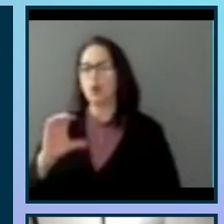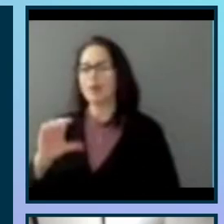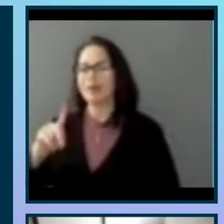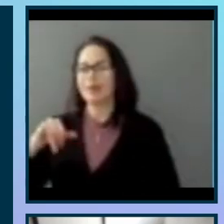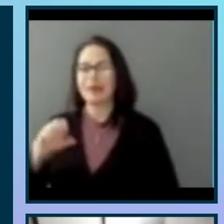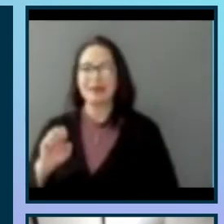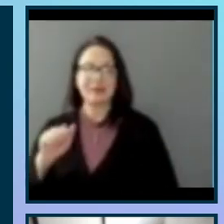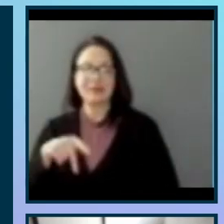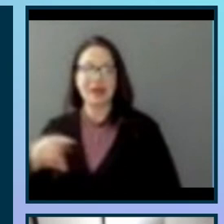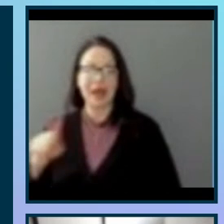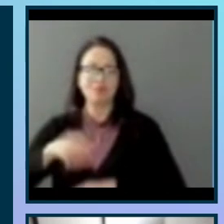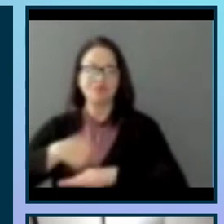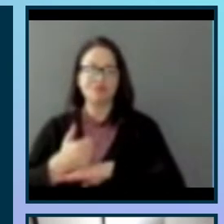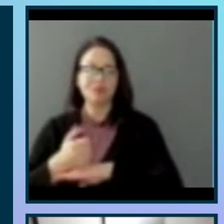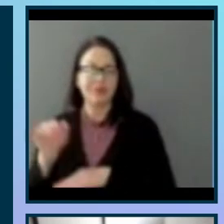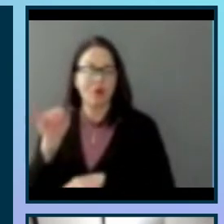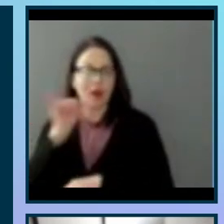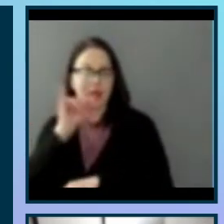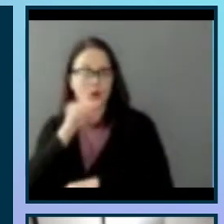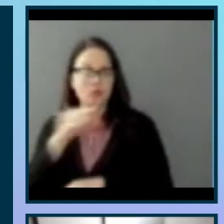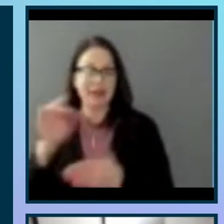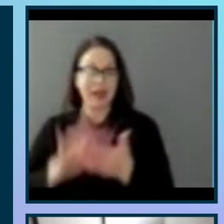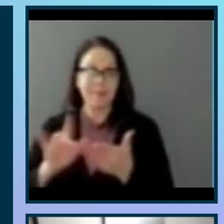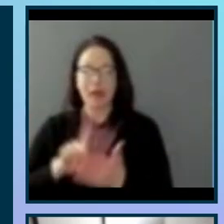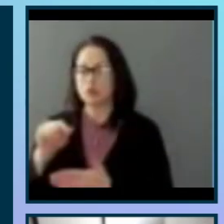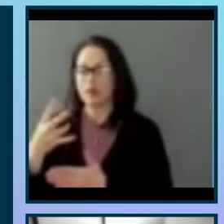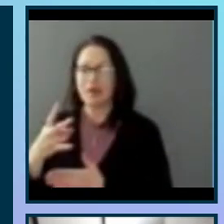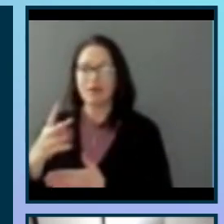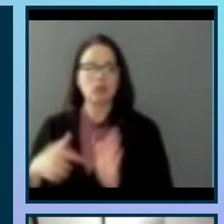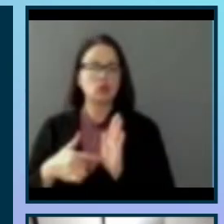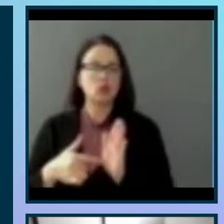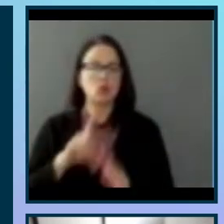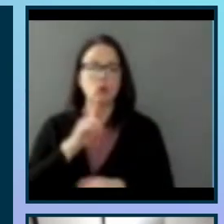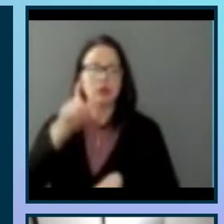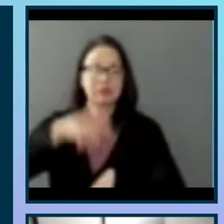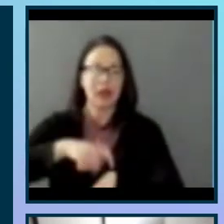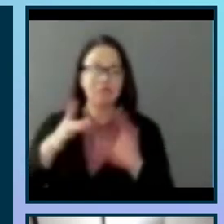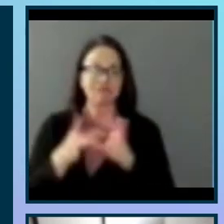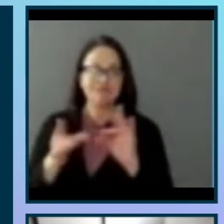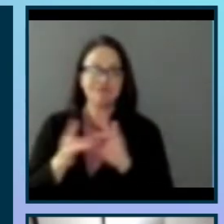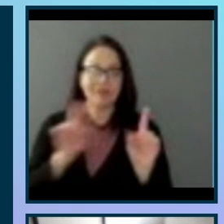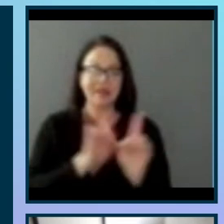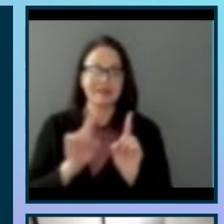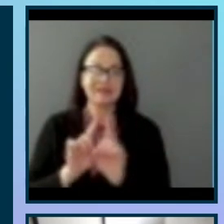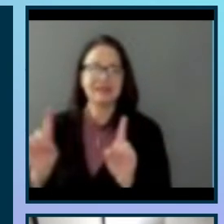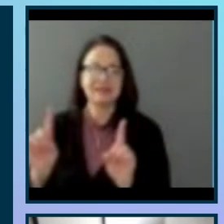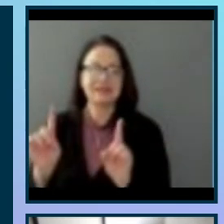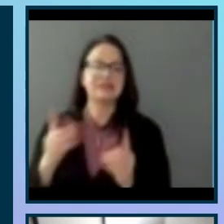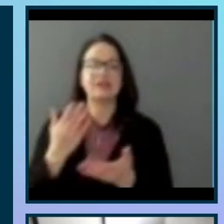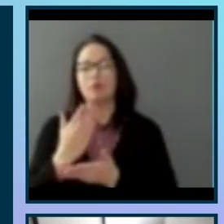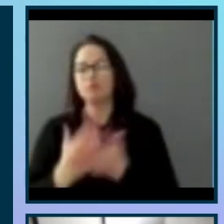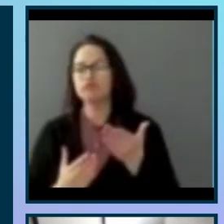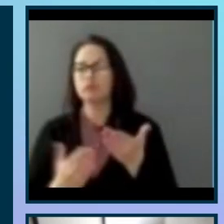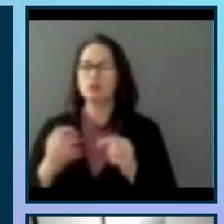ads in iPhones in 2017. It featured real-time narration of different aspects of the eclipse time for the user's